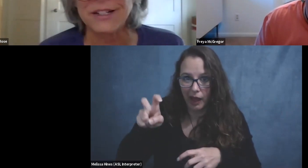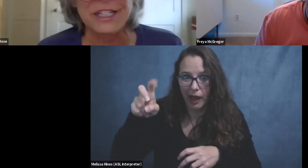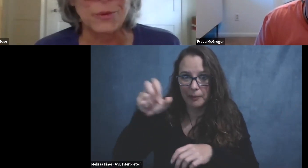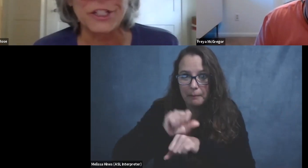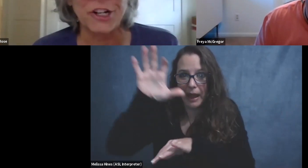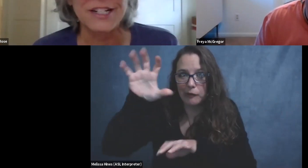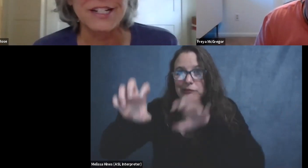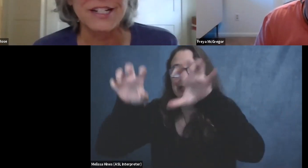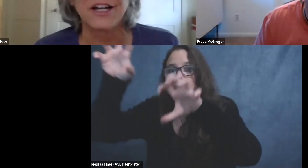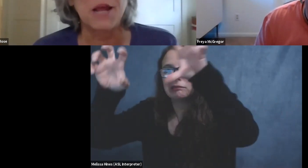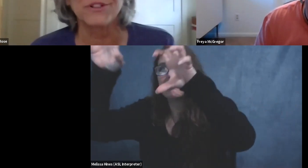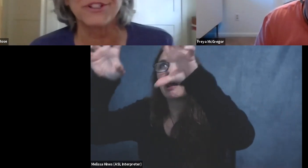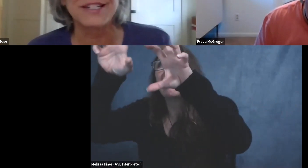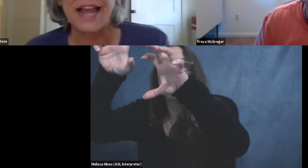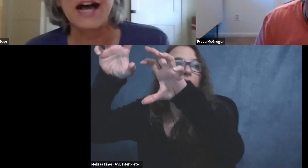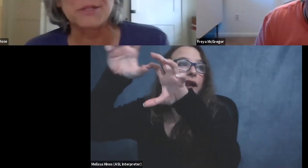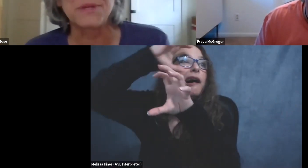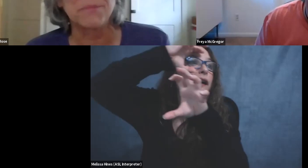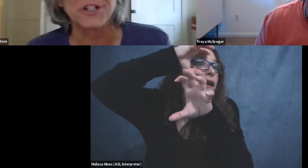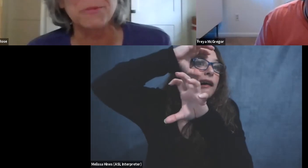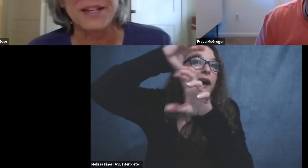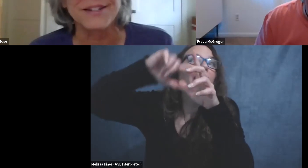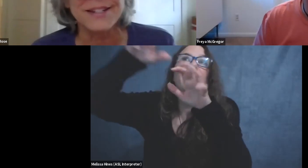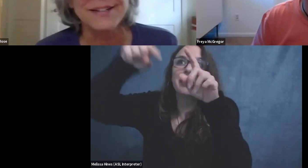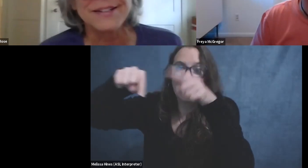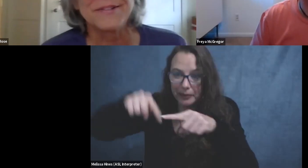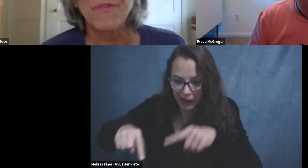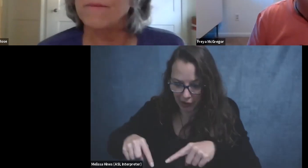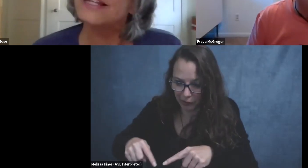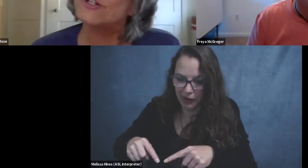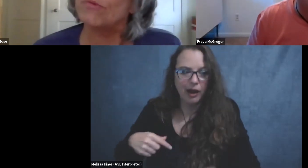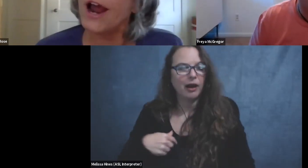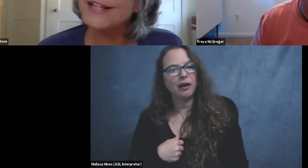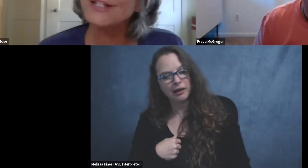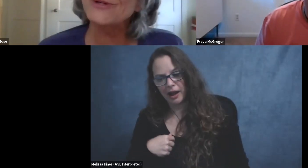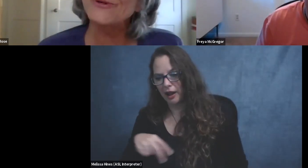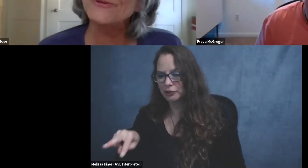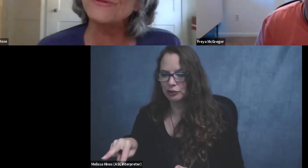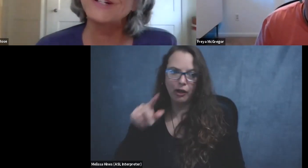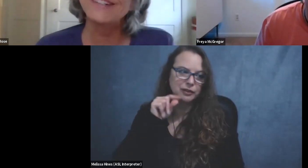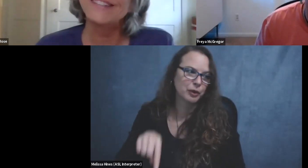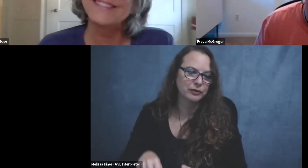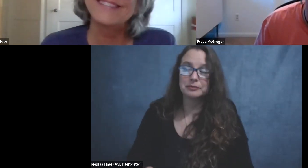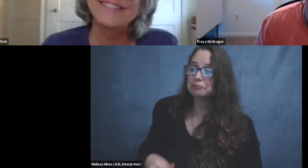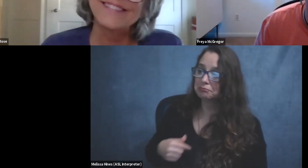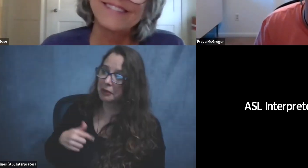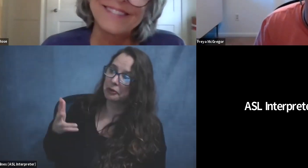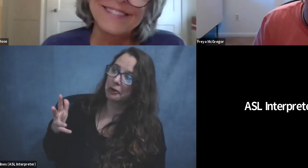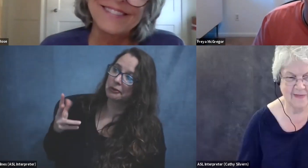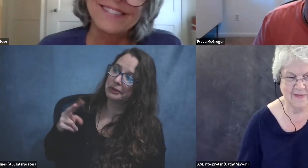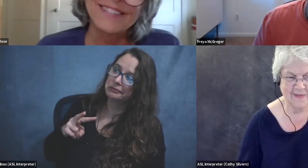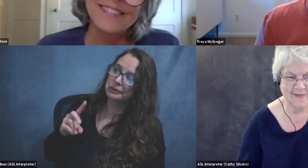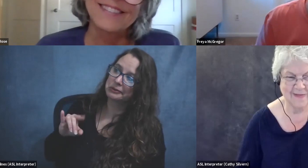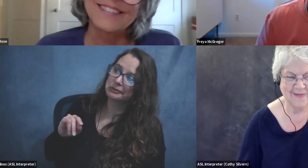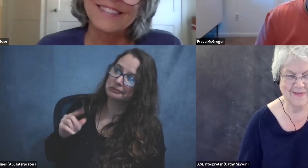person in a, in a wheelchair is unable to see as many birds because they may surprise you. Yeah.